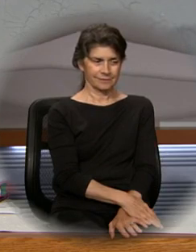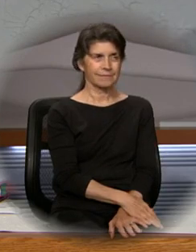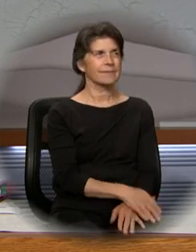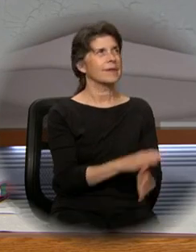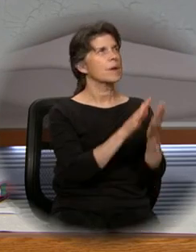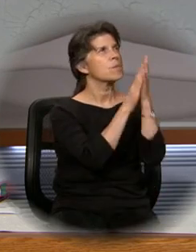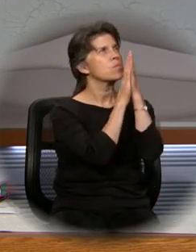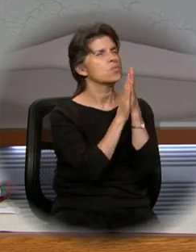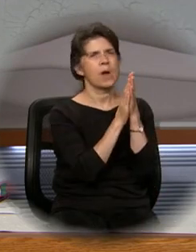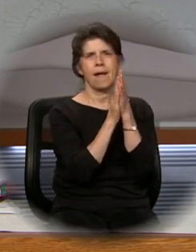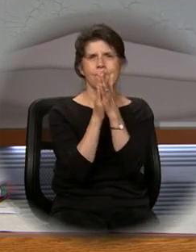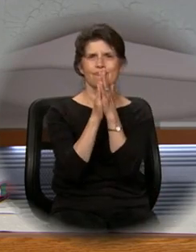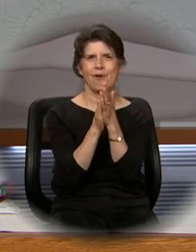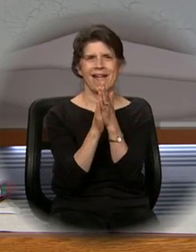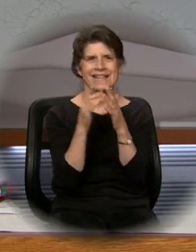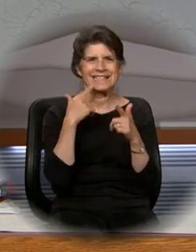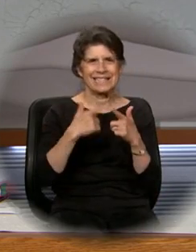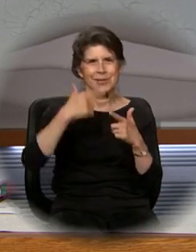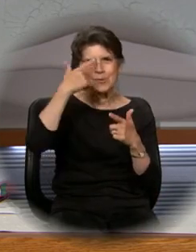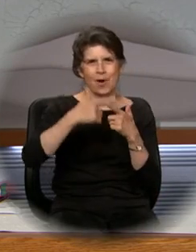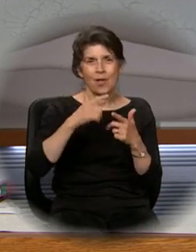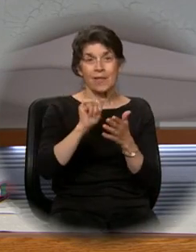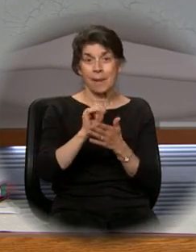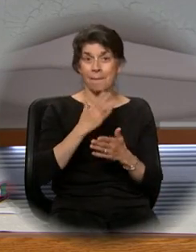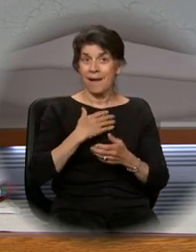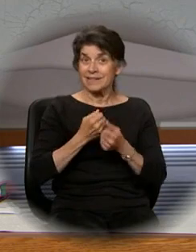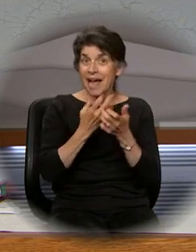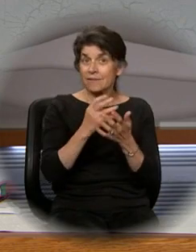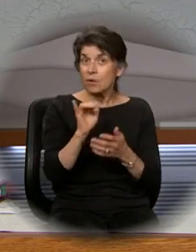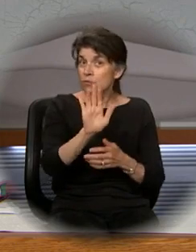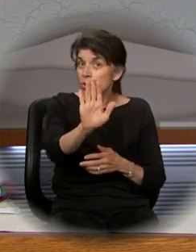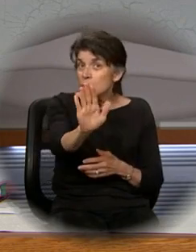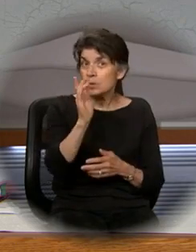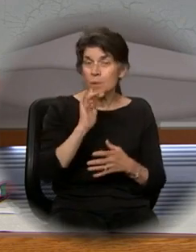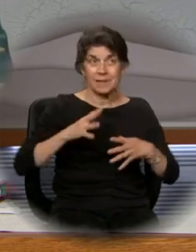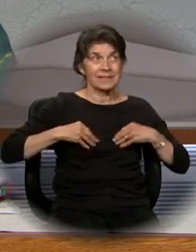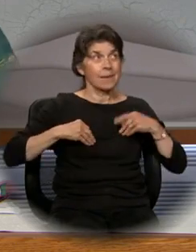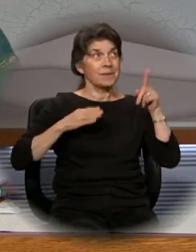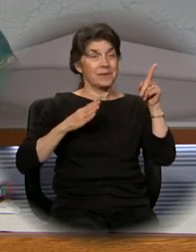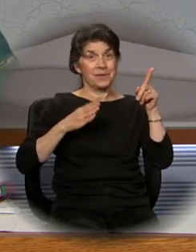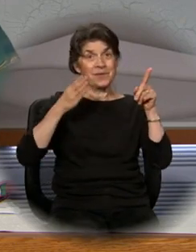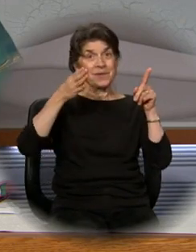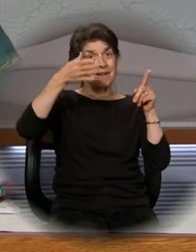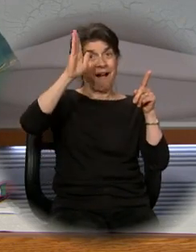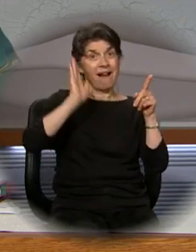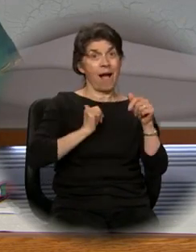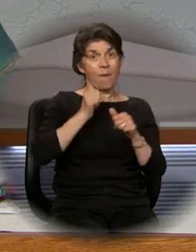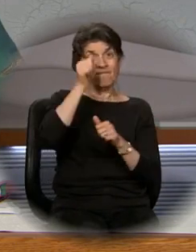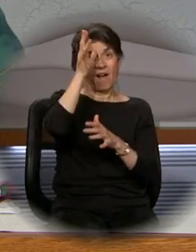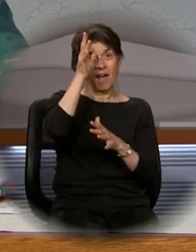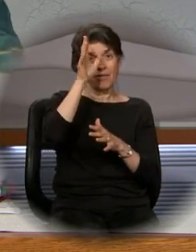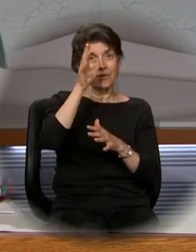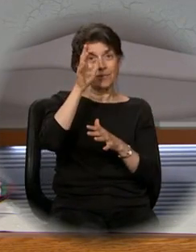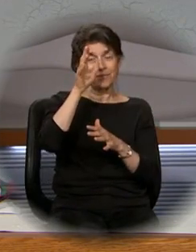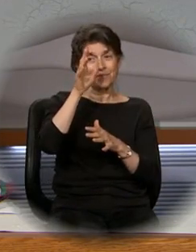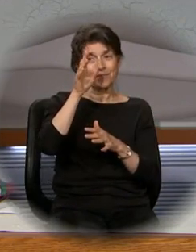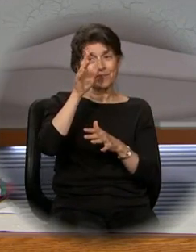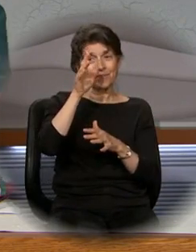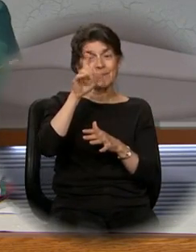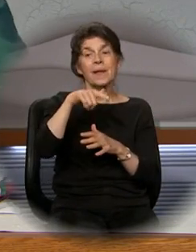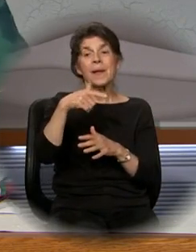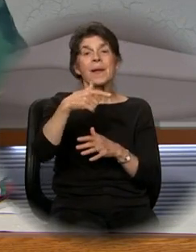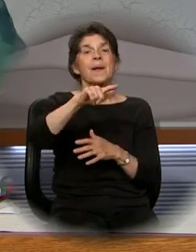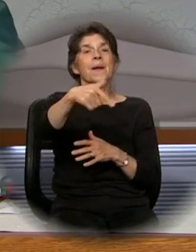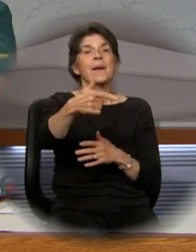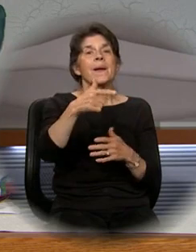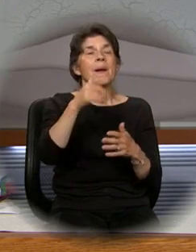Praise sisters and brothers, that my sacrifice and yours may be acceptable to God our almighty Father. May the Lord accept the sacrifice at your